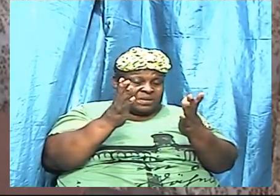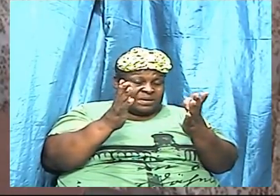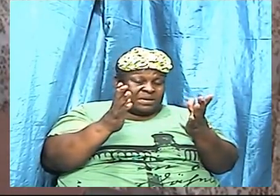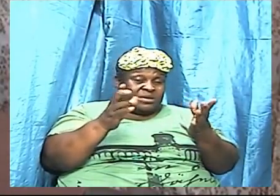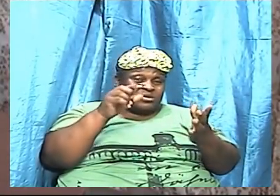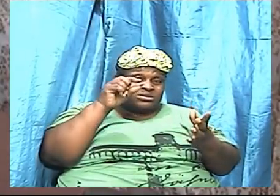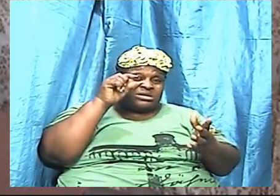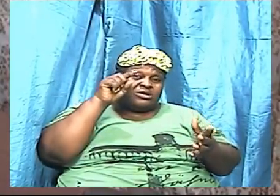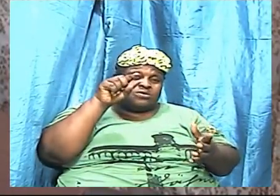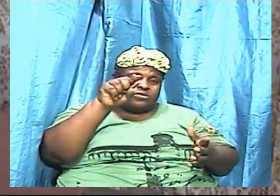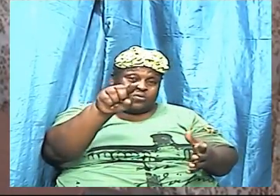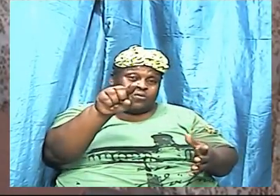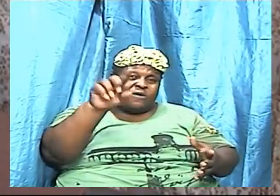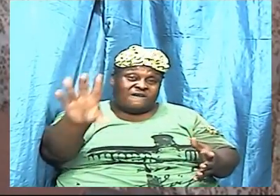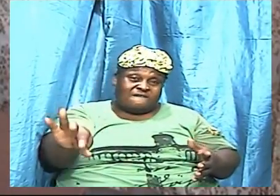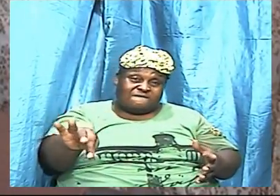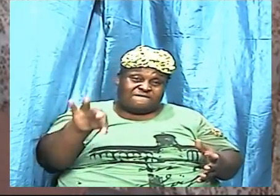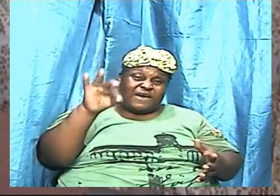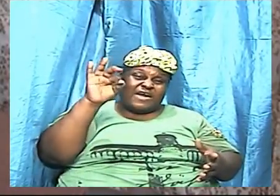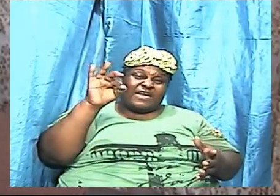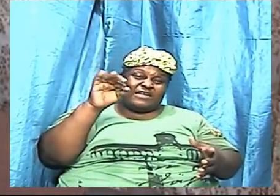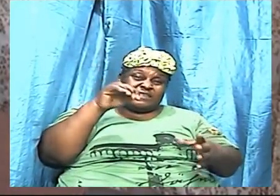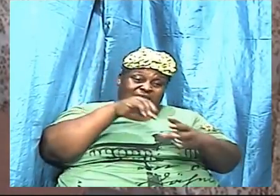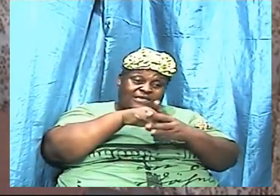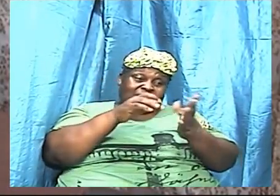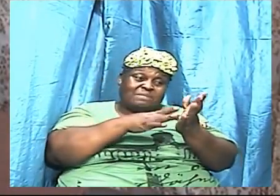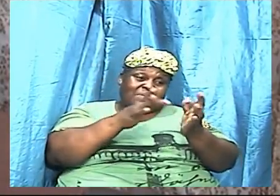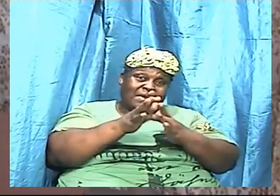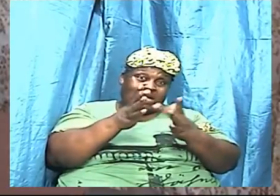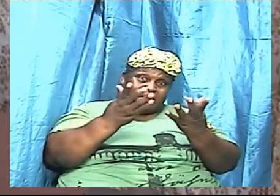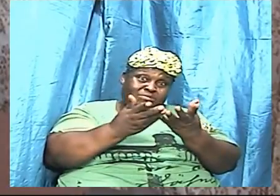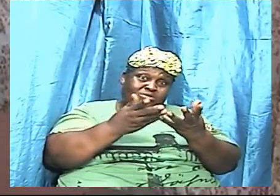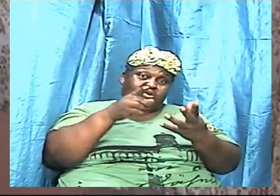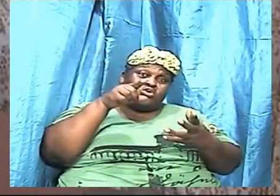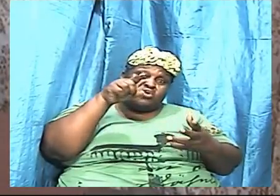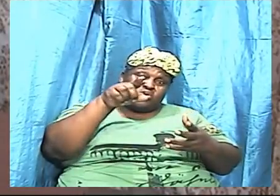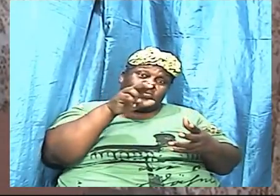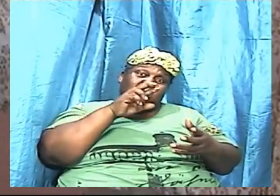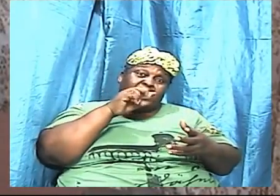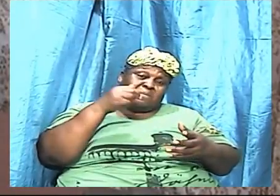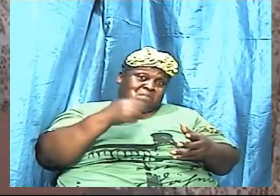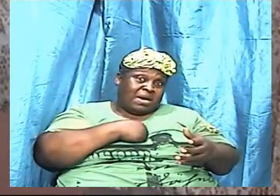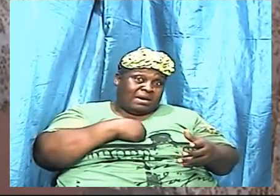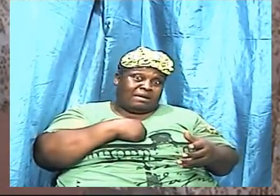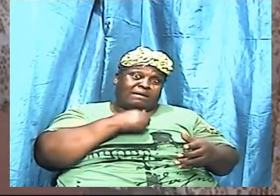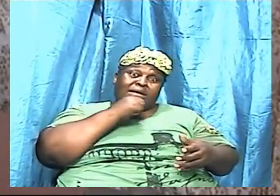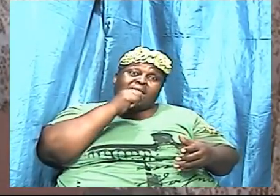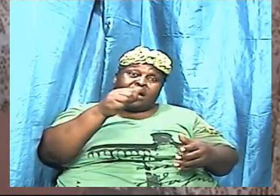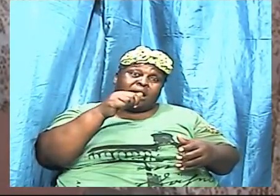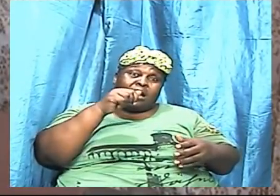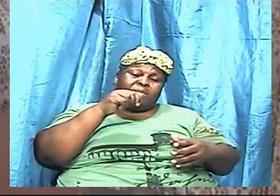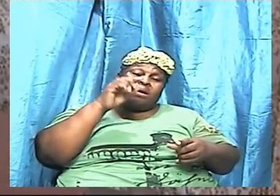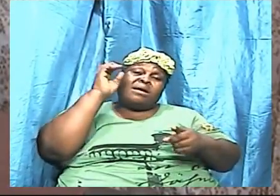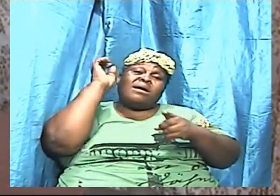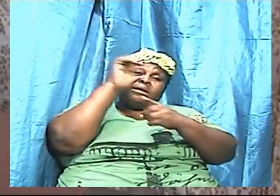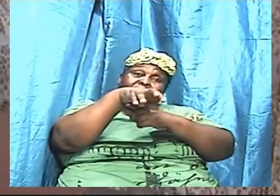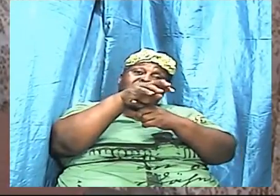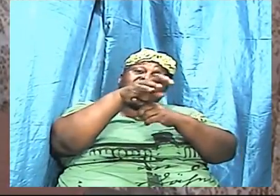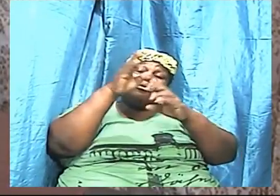that you are an overcomer and you are a more than conqueror